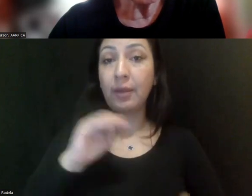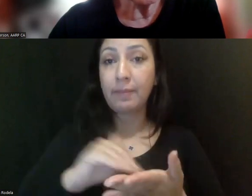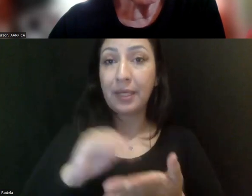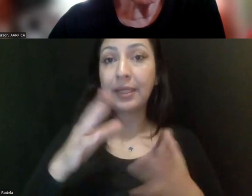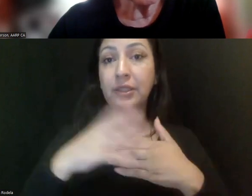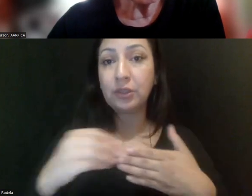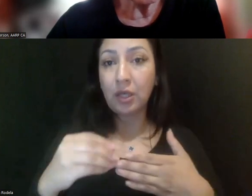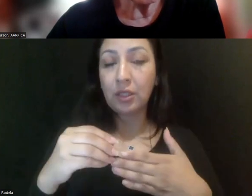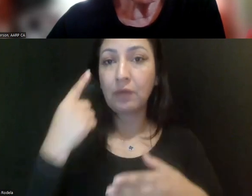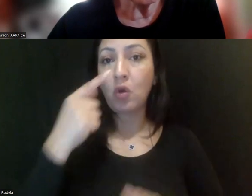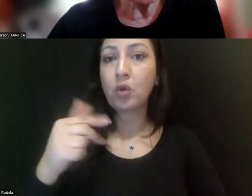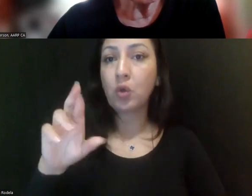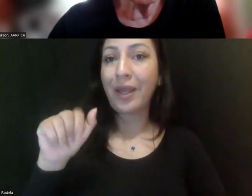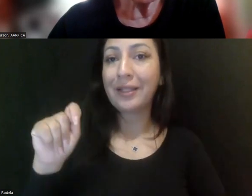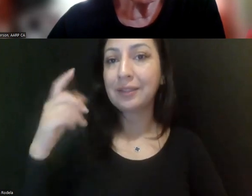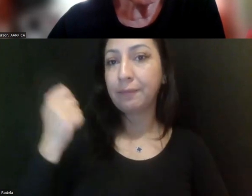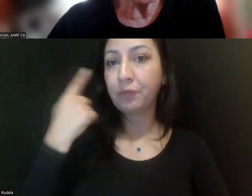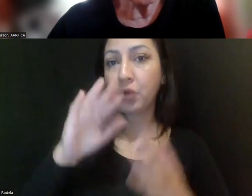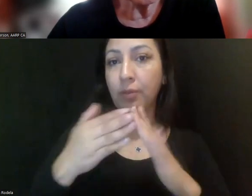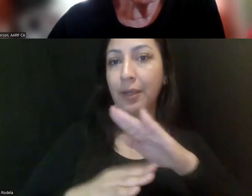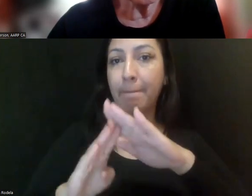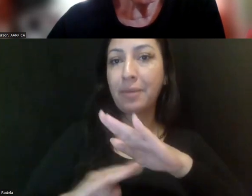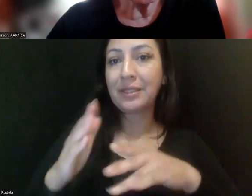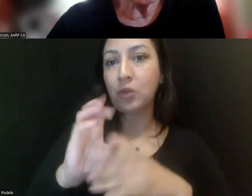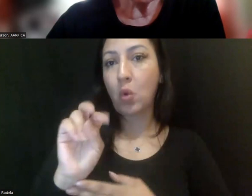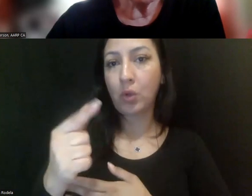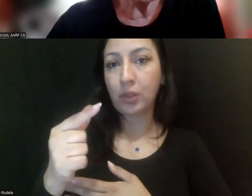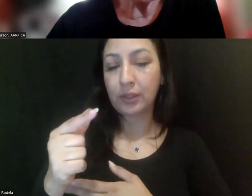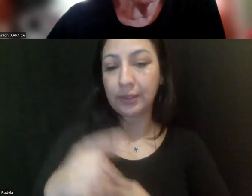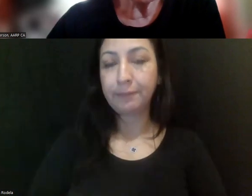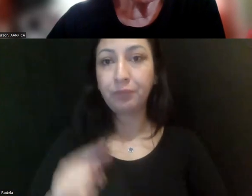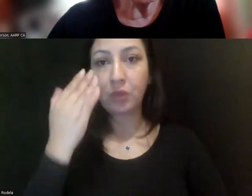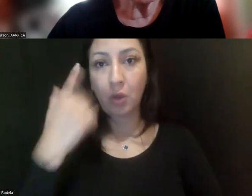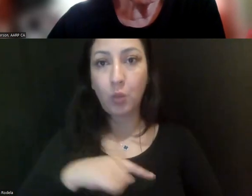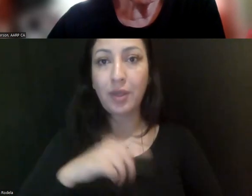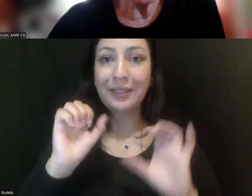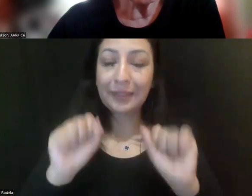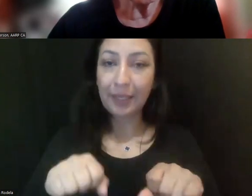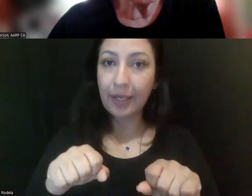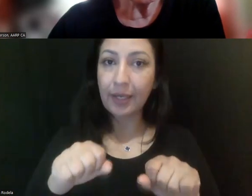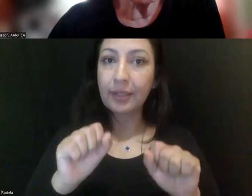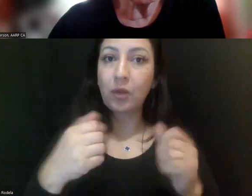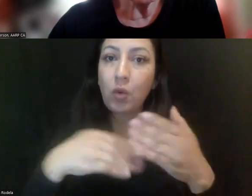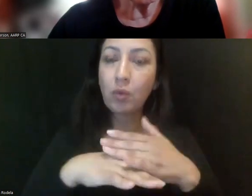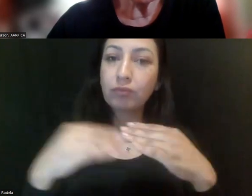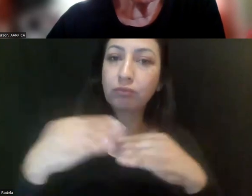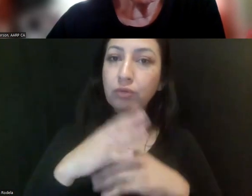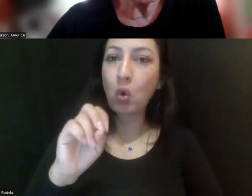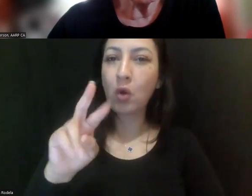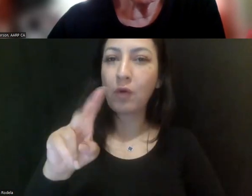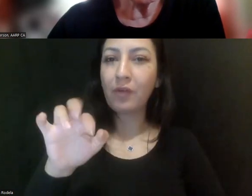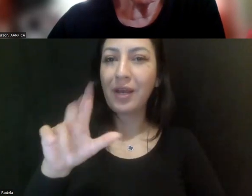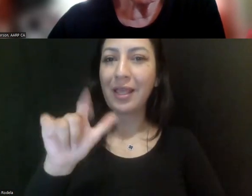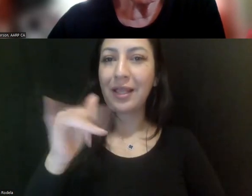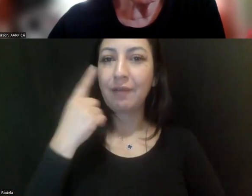grants to community-based organizations. You know, we will be able to overlay the